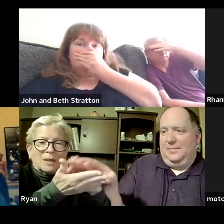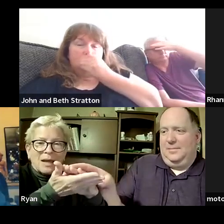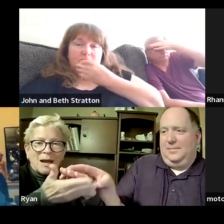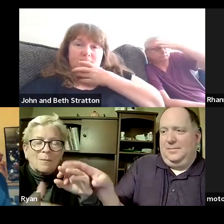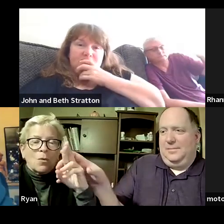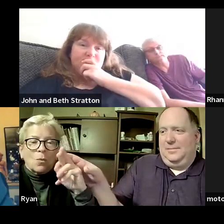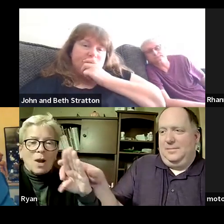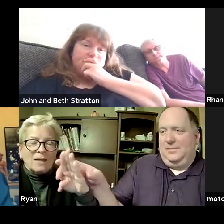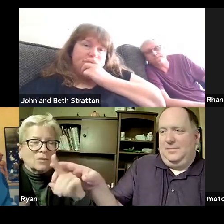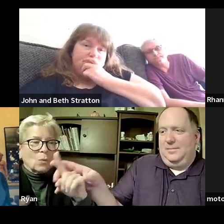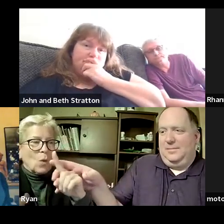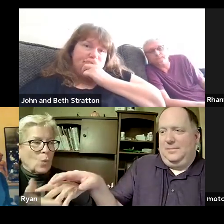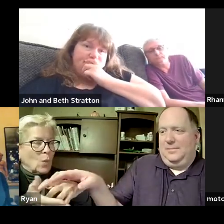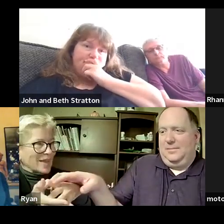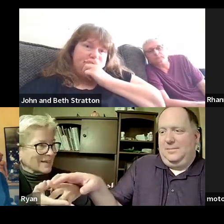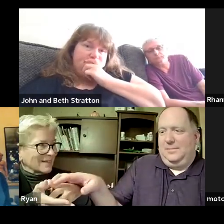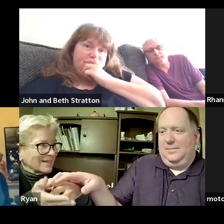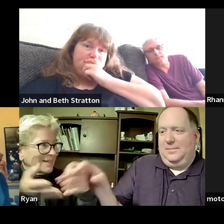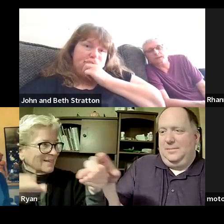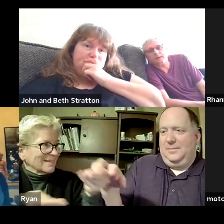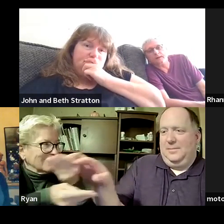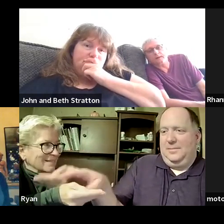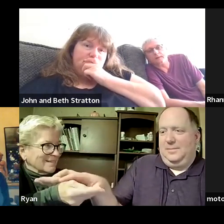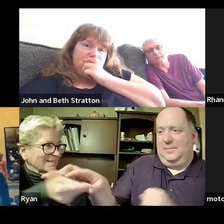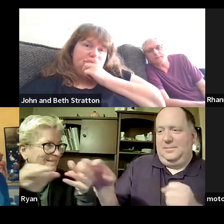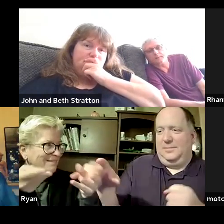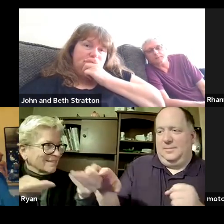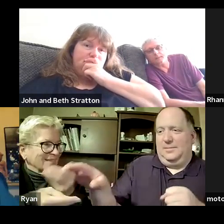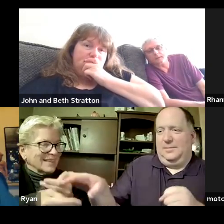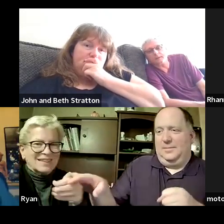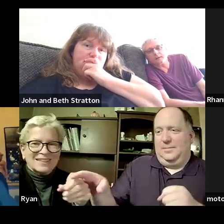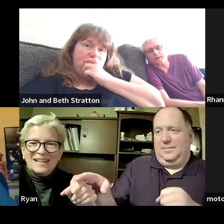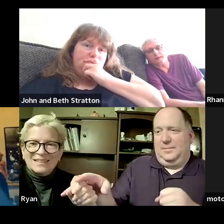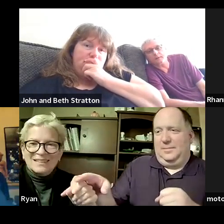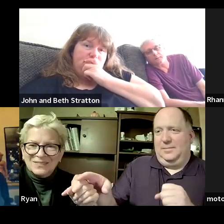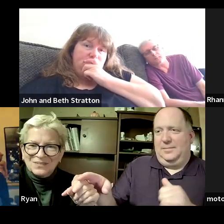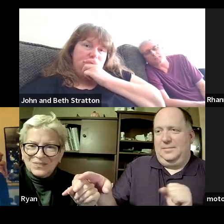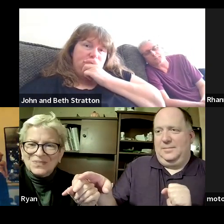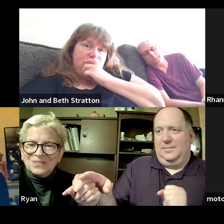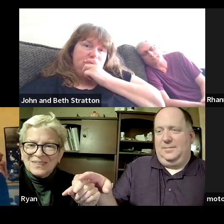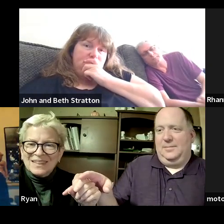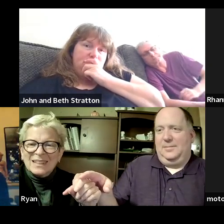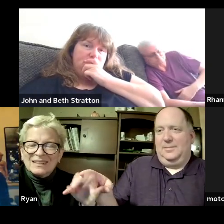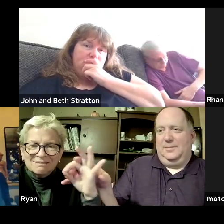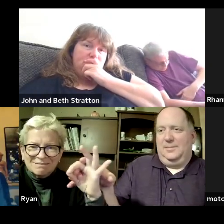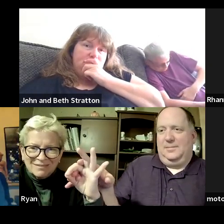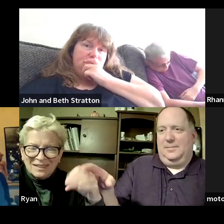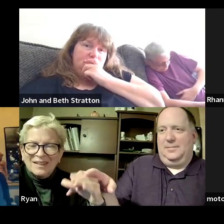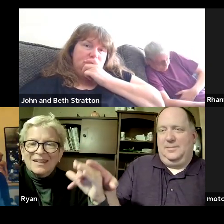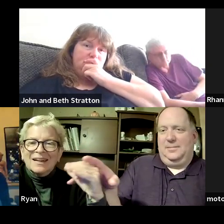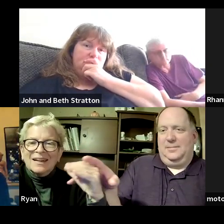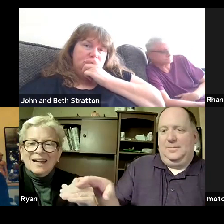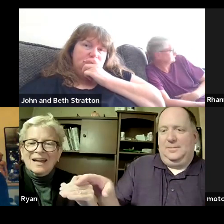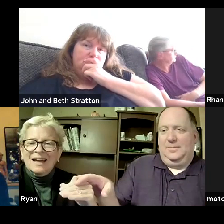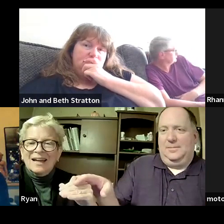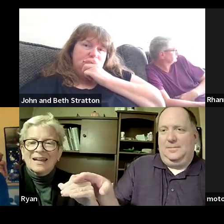yeah all right so yeah okay good i also challenge